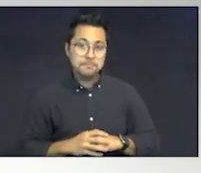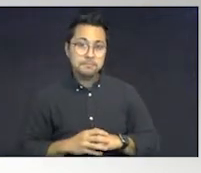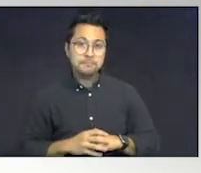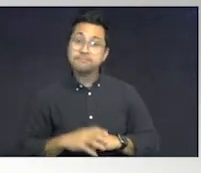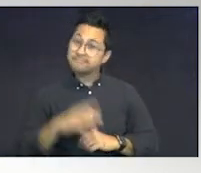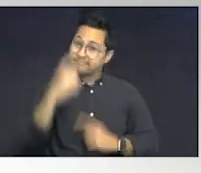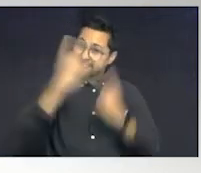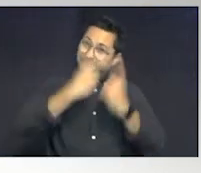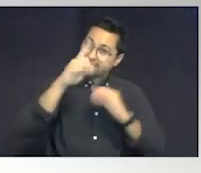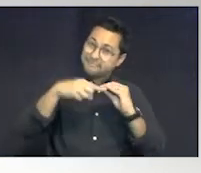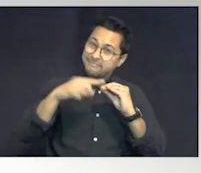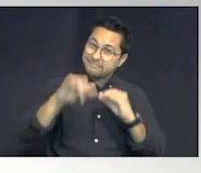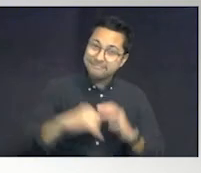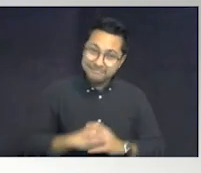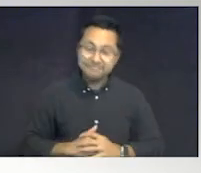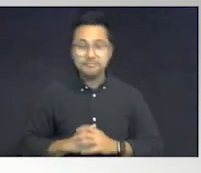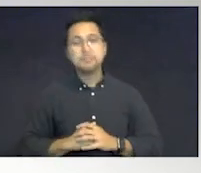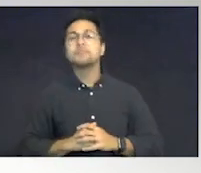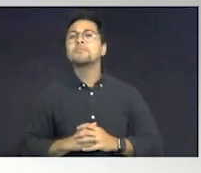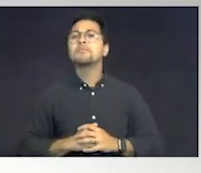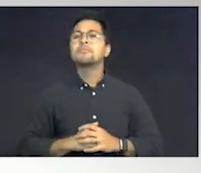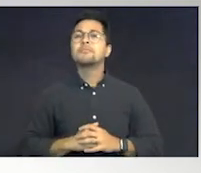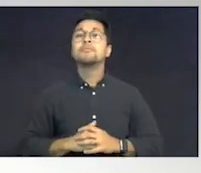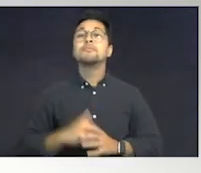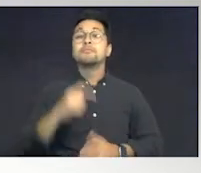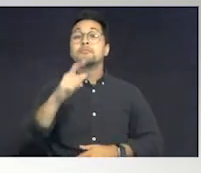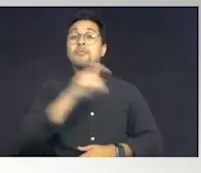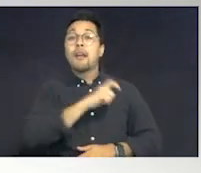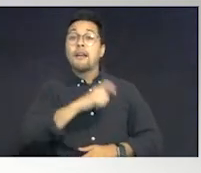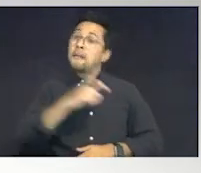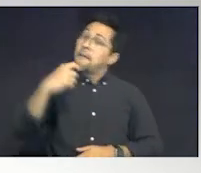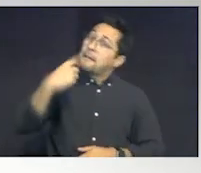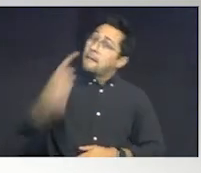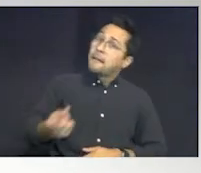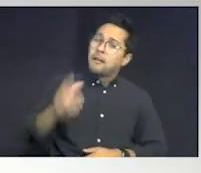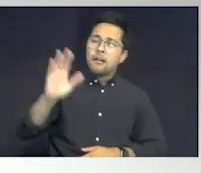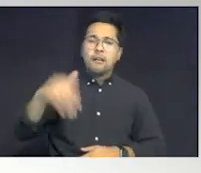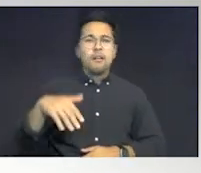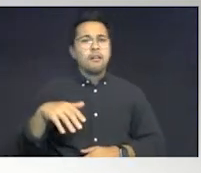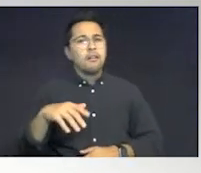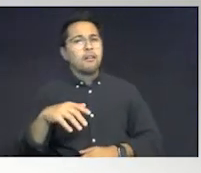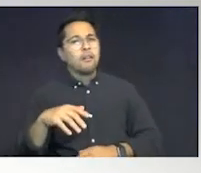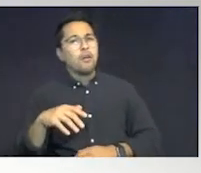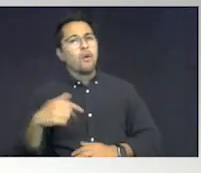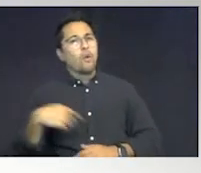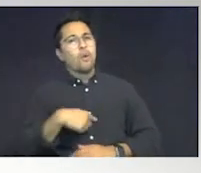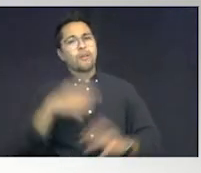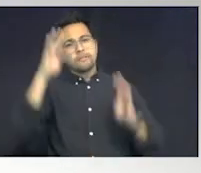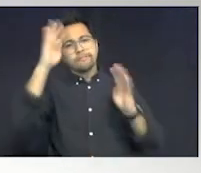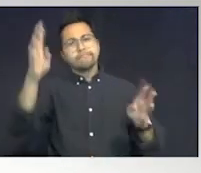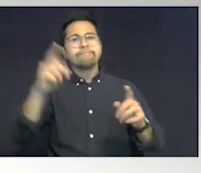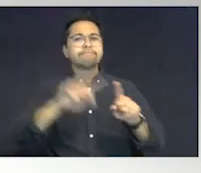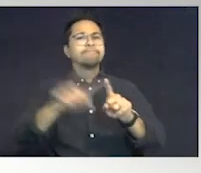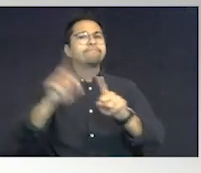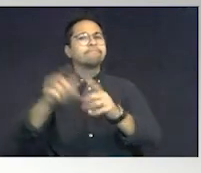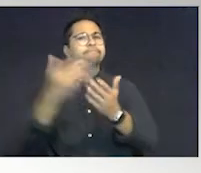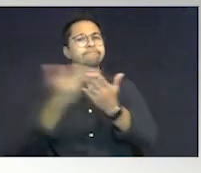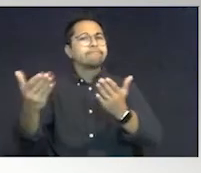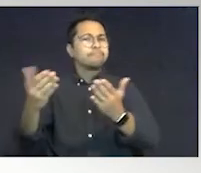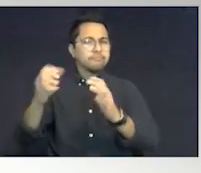Think about that. Tell the officer, okay, ASCO has come up with several different things to help you.